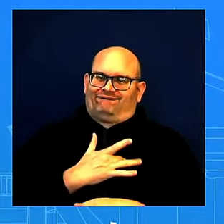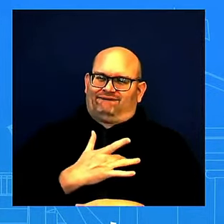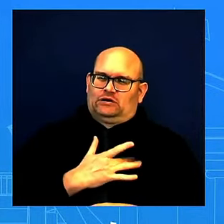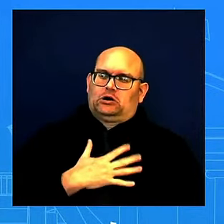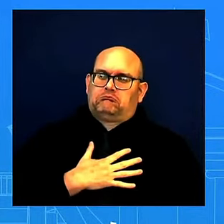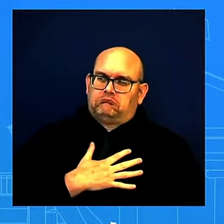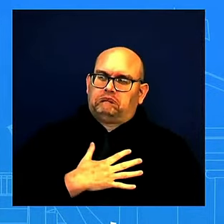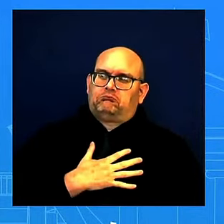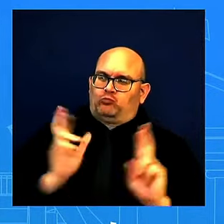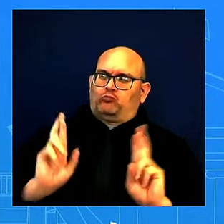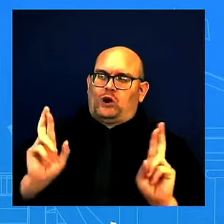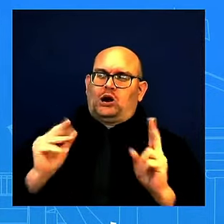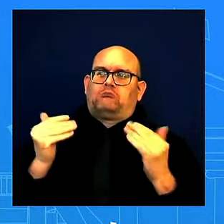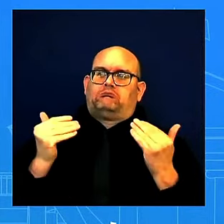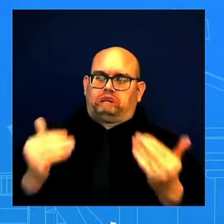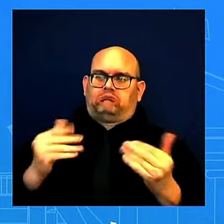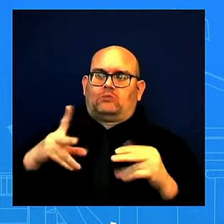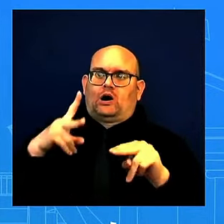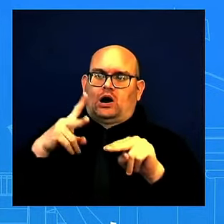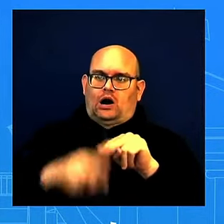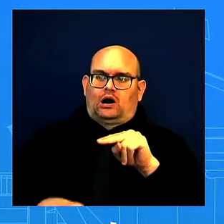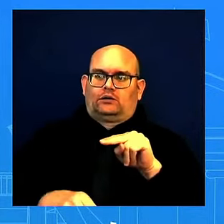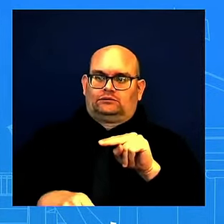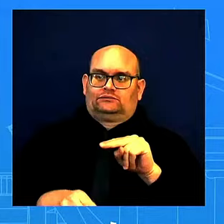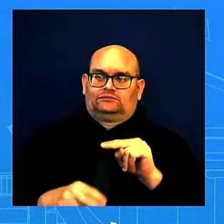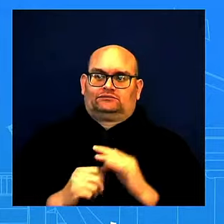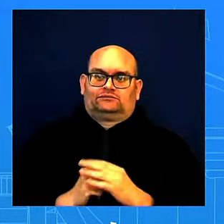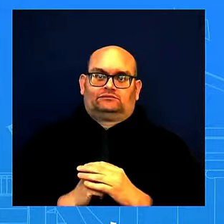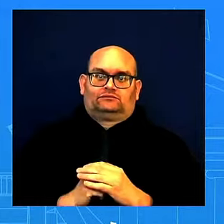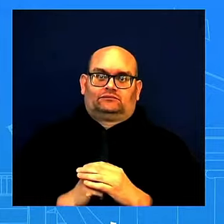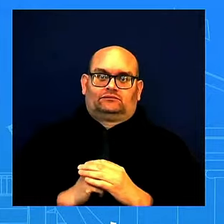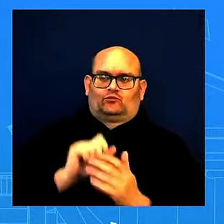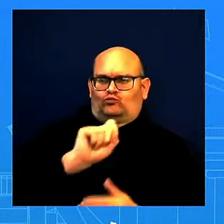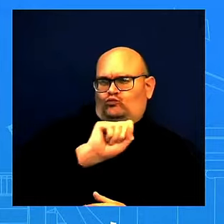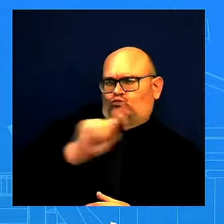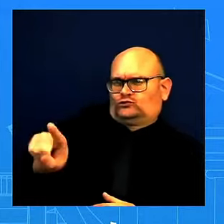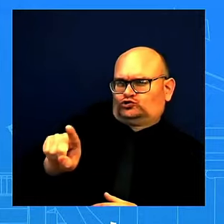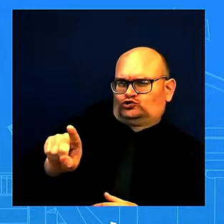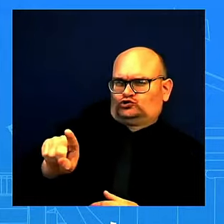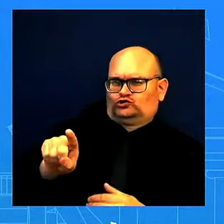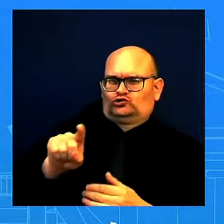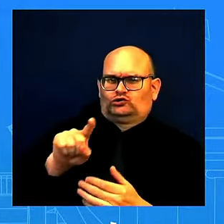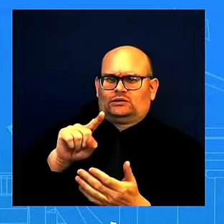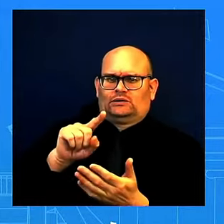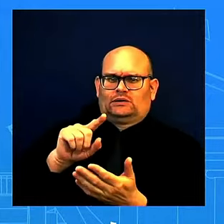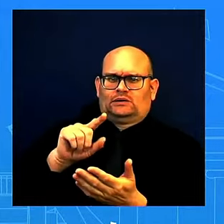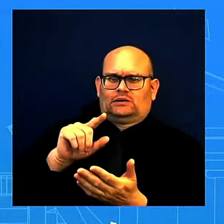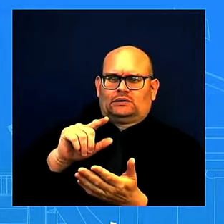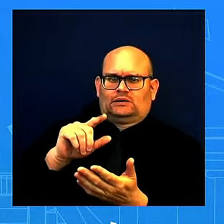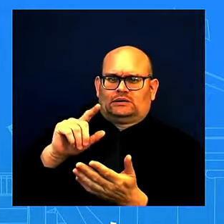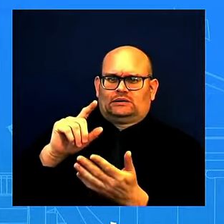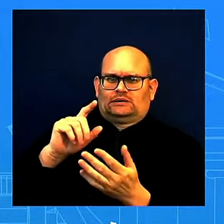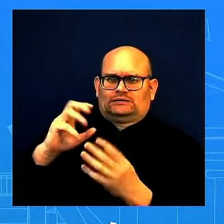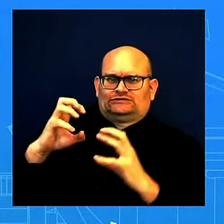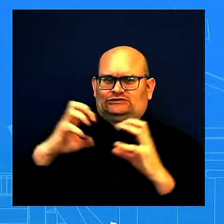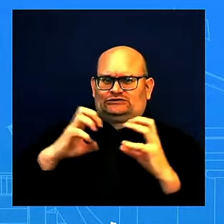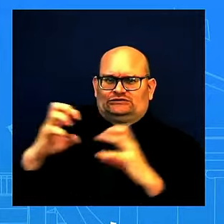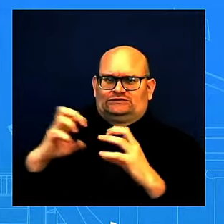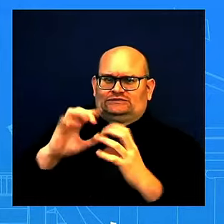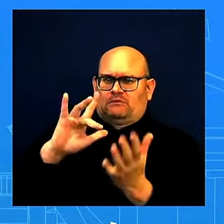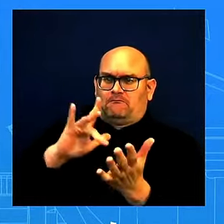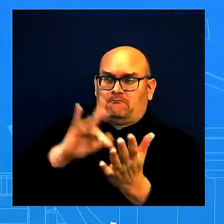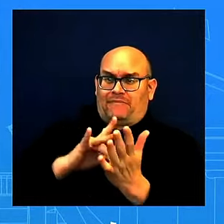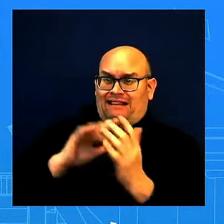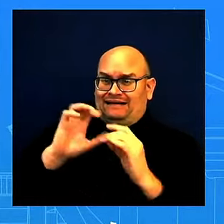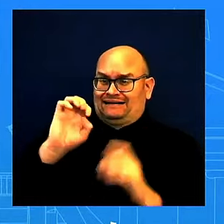decide on. And on the Middle East, the President has been engaged in efforts to de-escalate tensions in the Middle East. Has he persuaded Iran not to